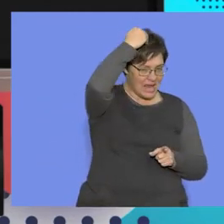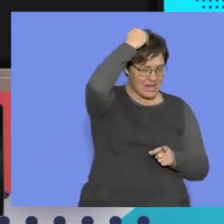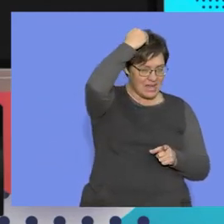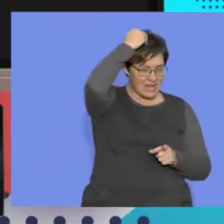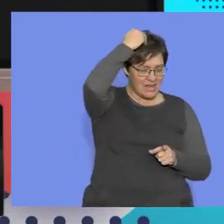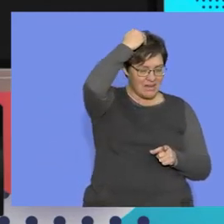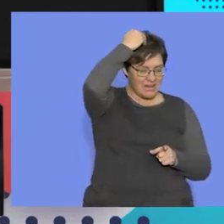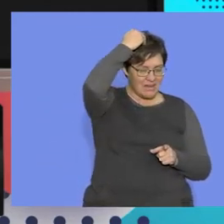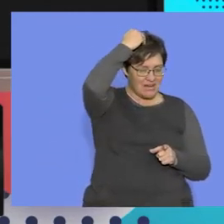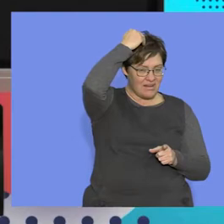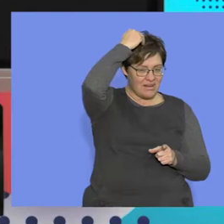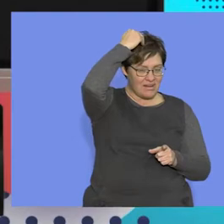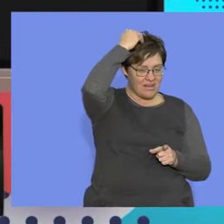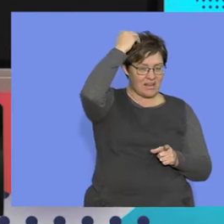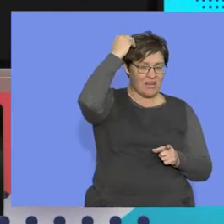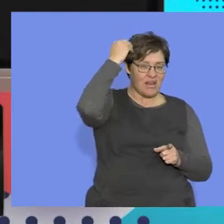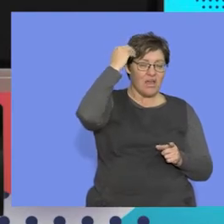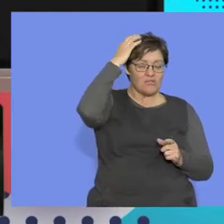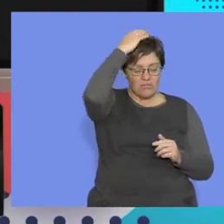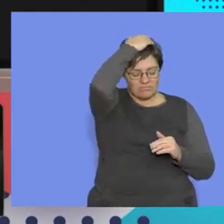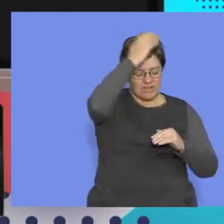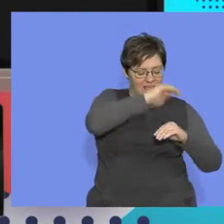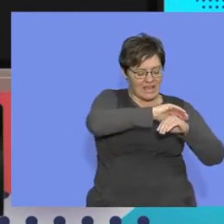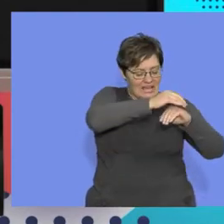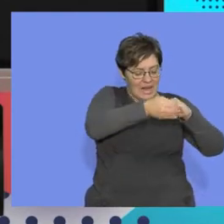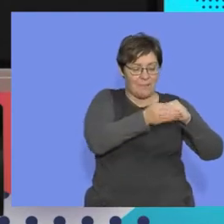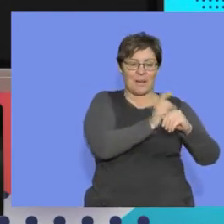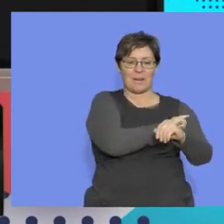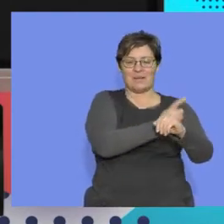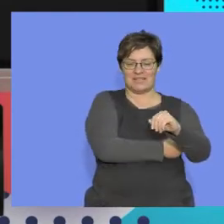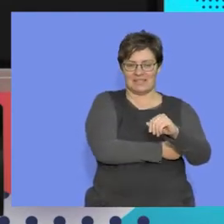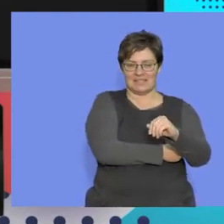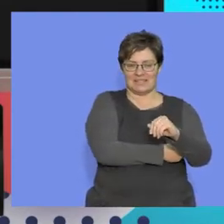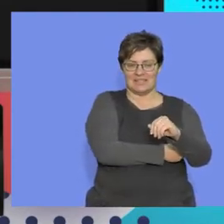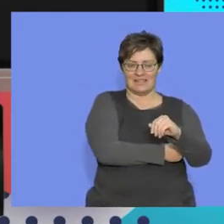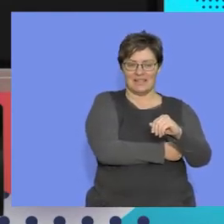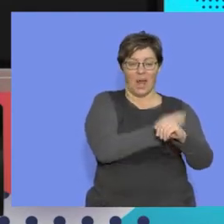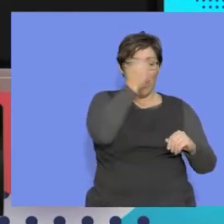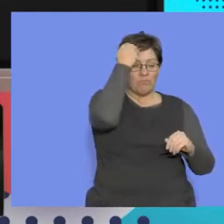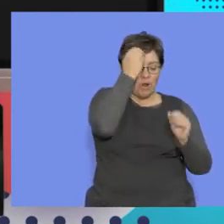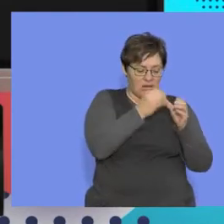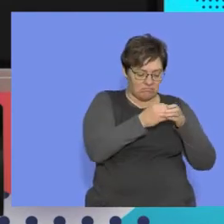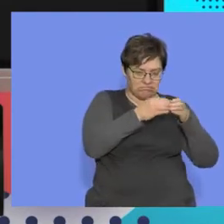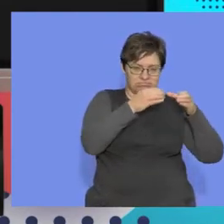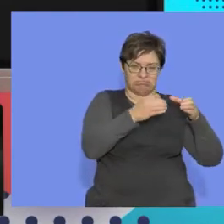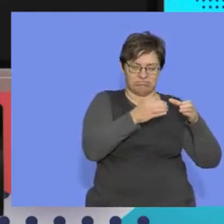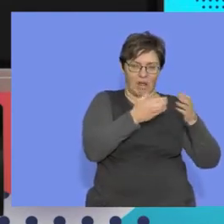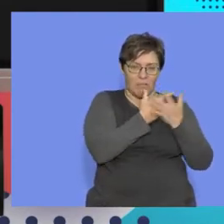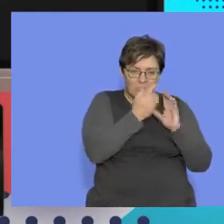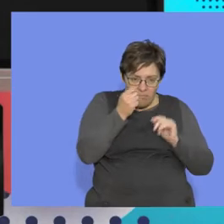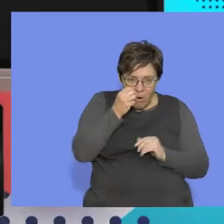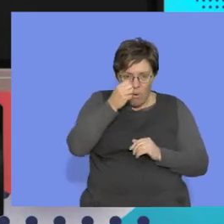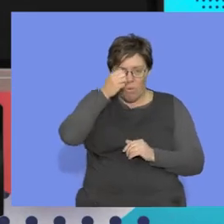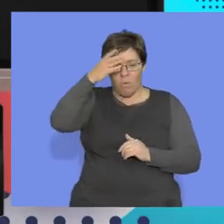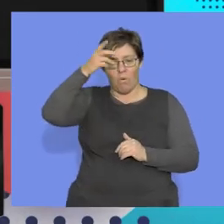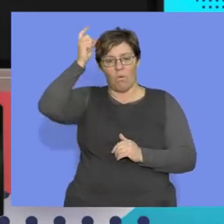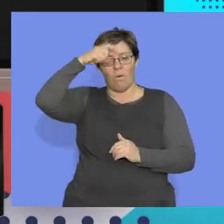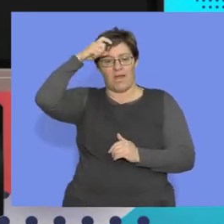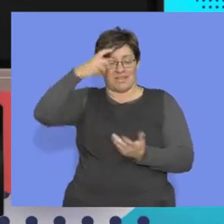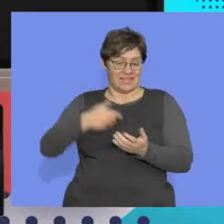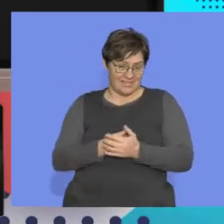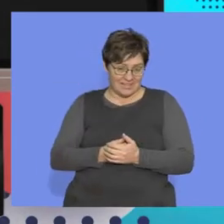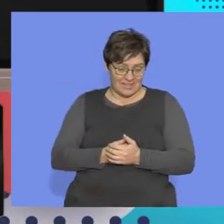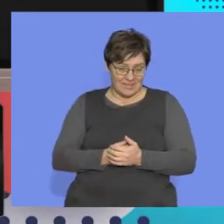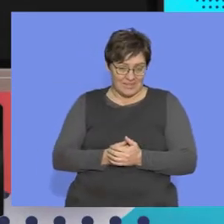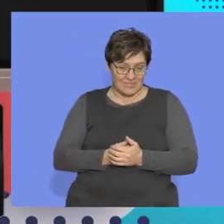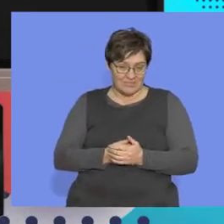brain, all right, the evidence, not so much the brain, this cranial capacity leading us to this whole concept